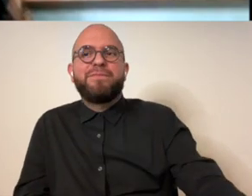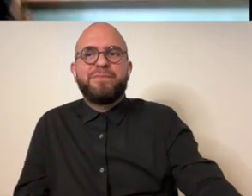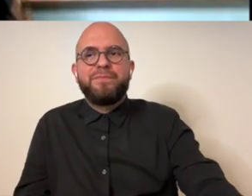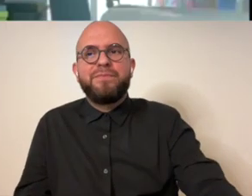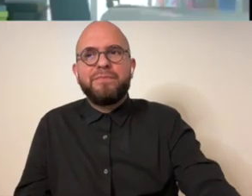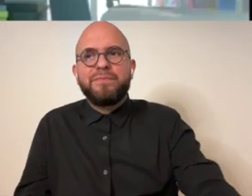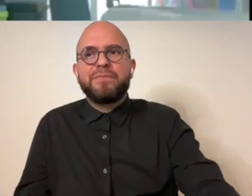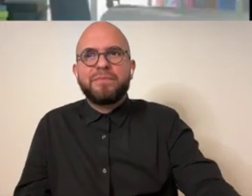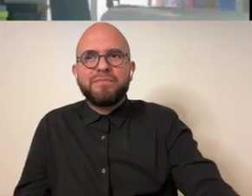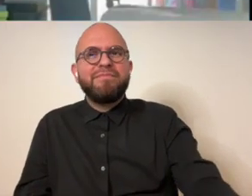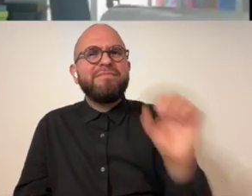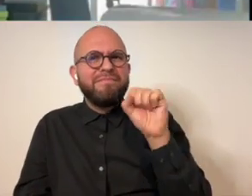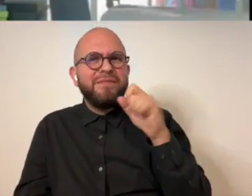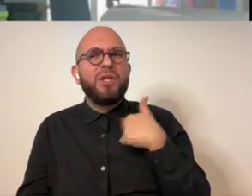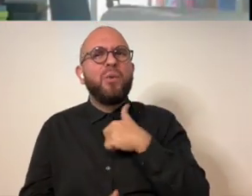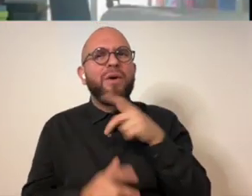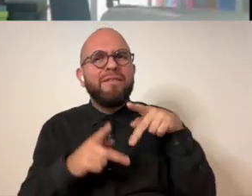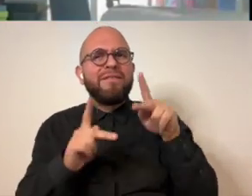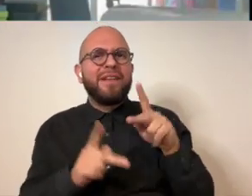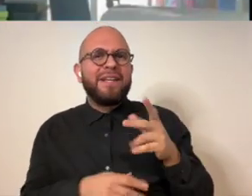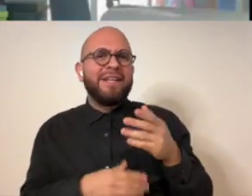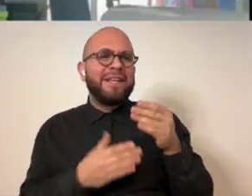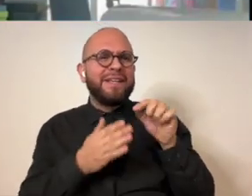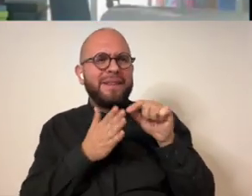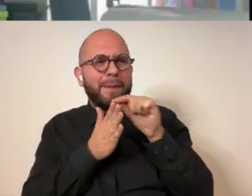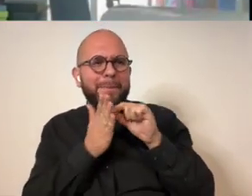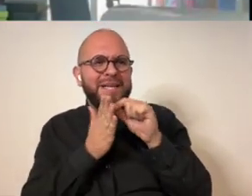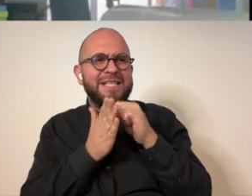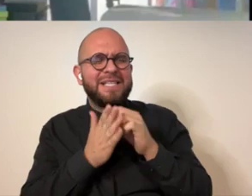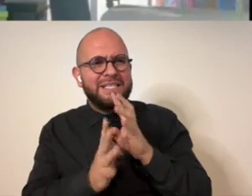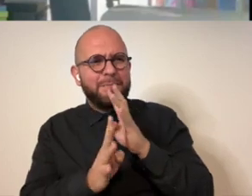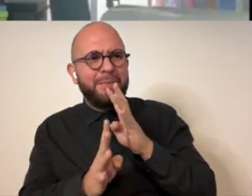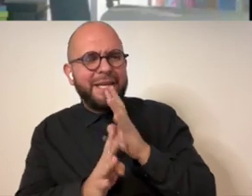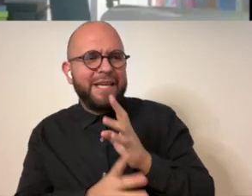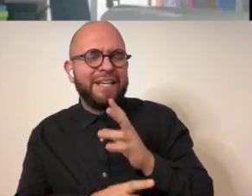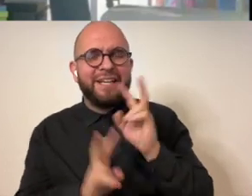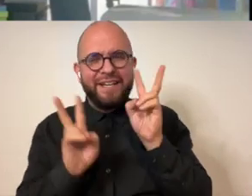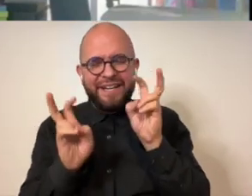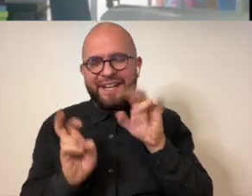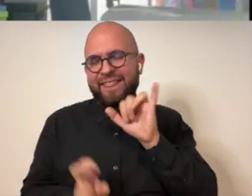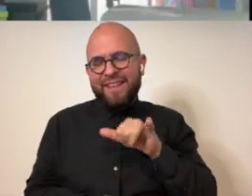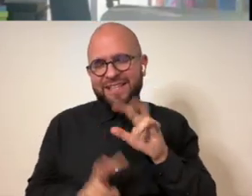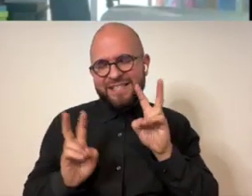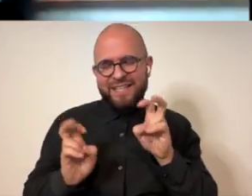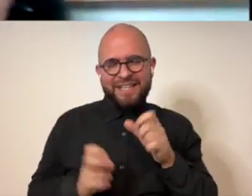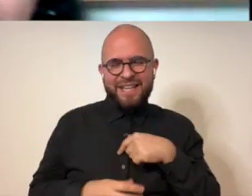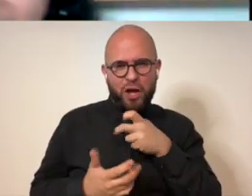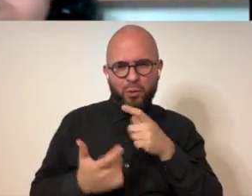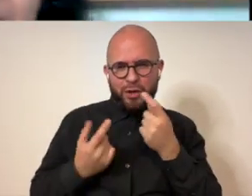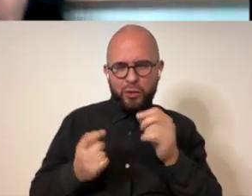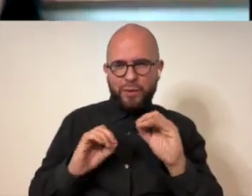unless you you want to yeah we're letting the piecing speak which is because i don't want to do anything fancy